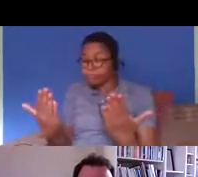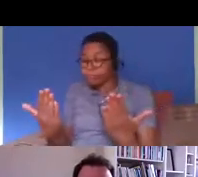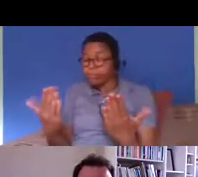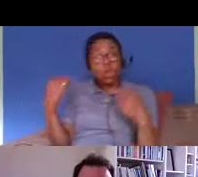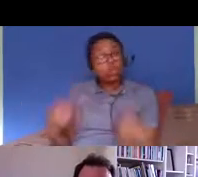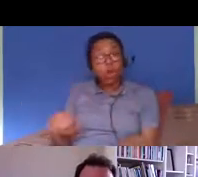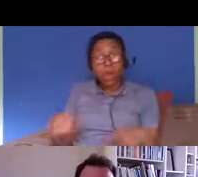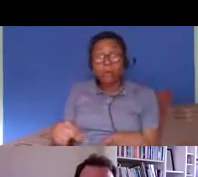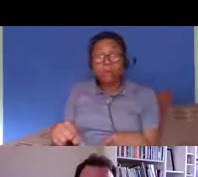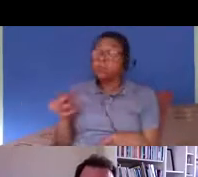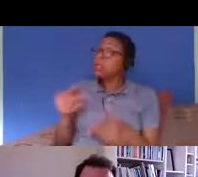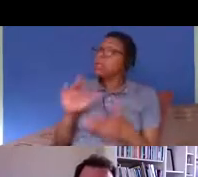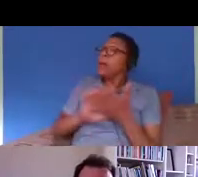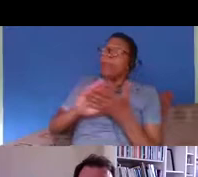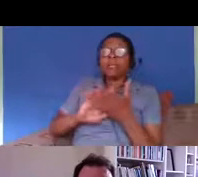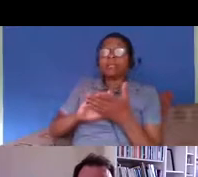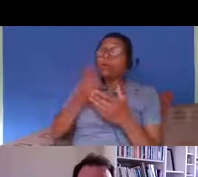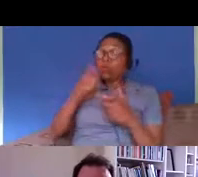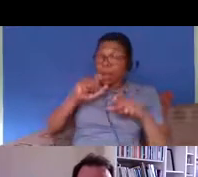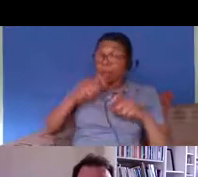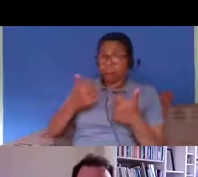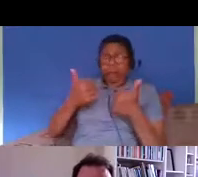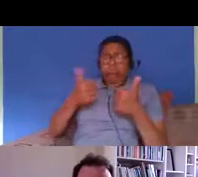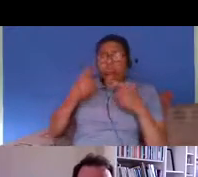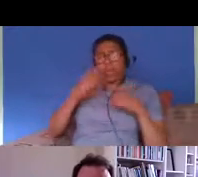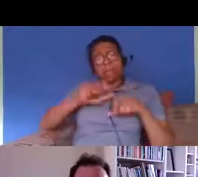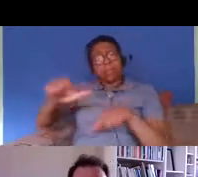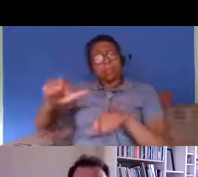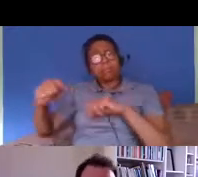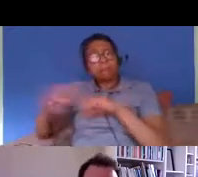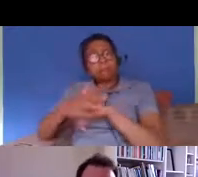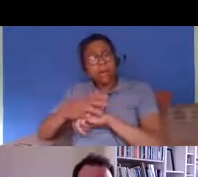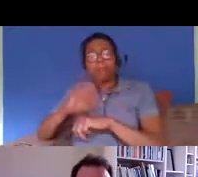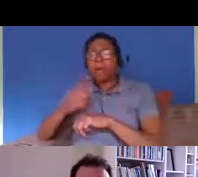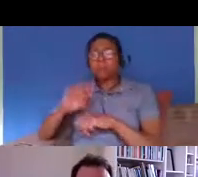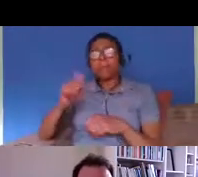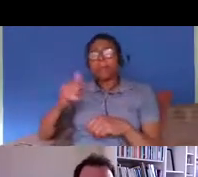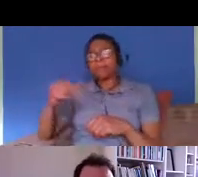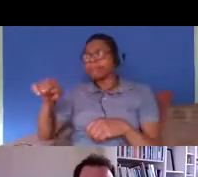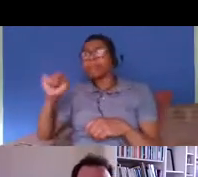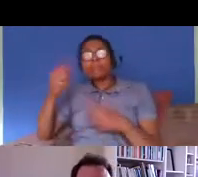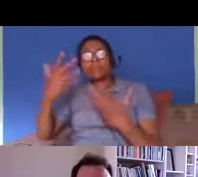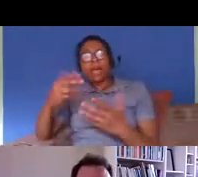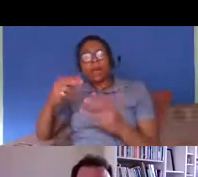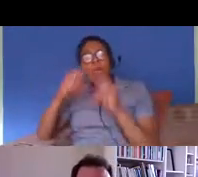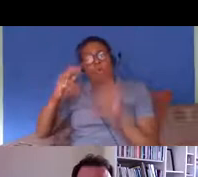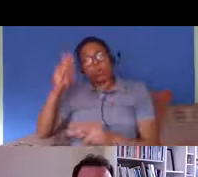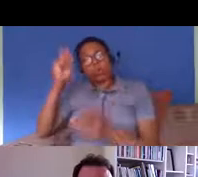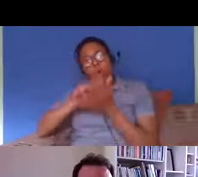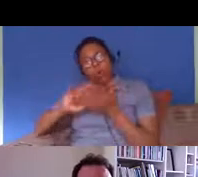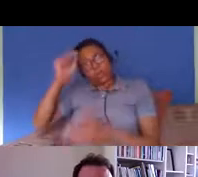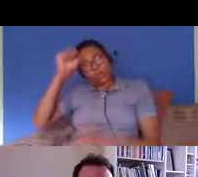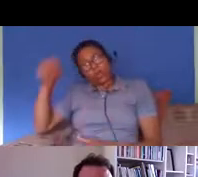pause the marriage didn't stop it from taking place and completely um although the way it works it does actually in some cases but it would